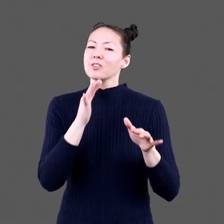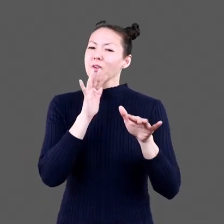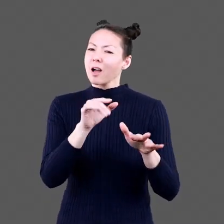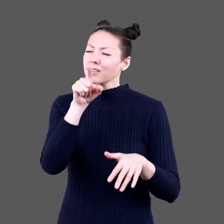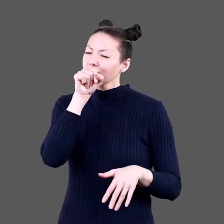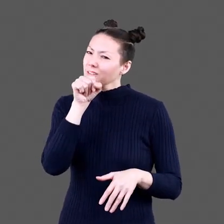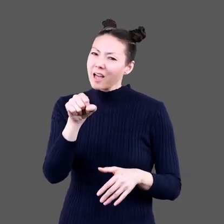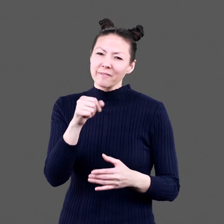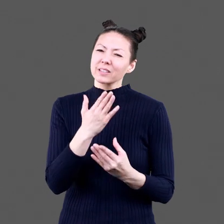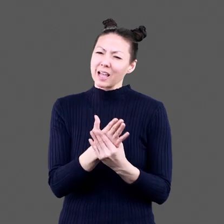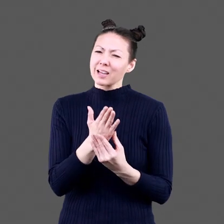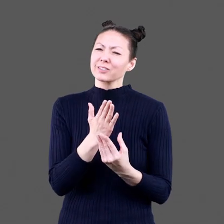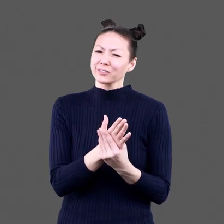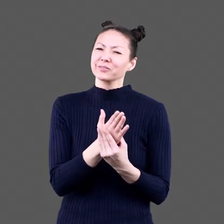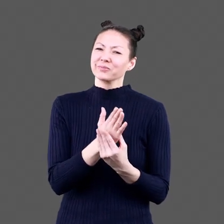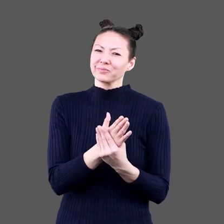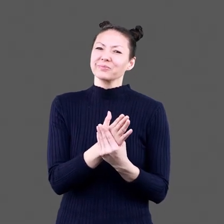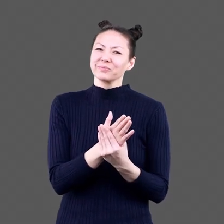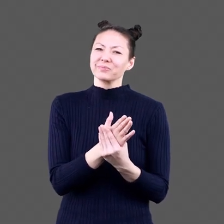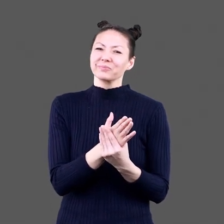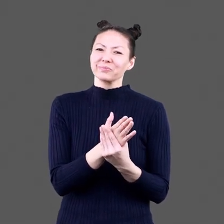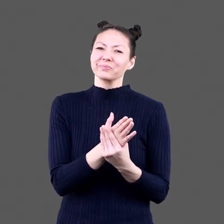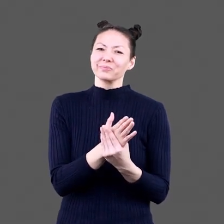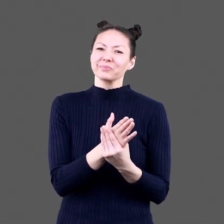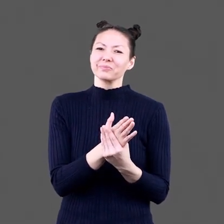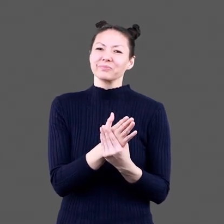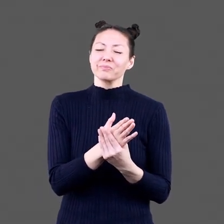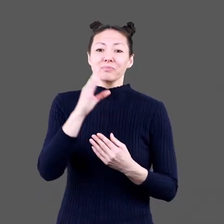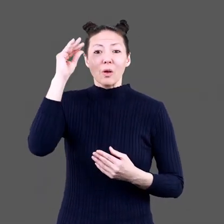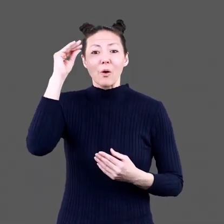After all, dragons love tacos!